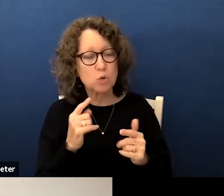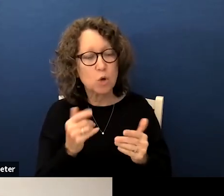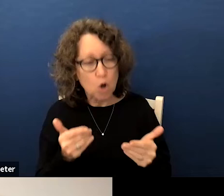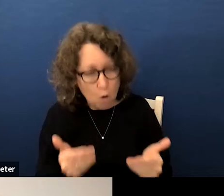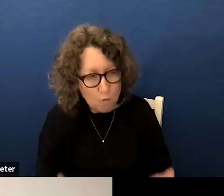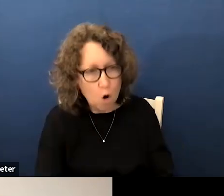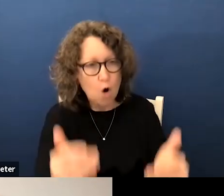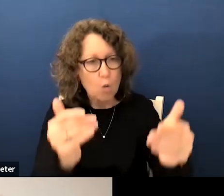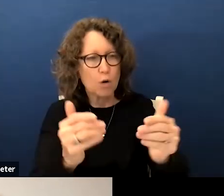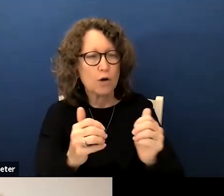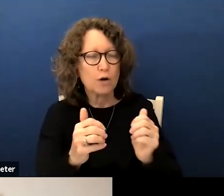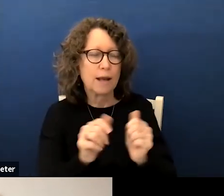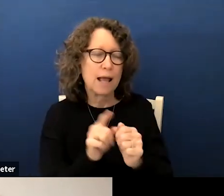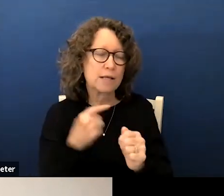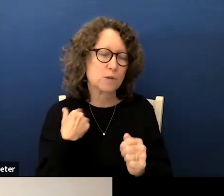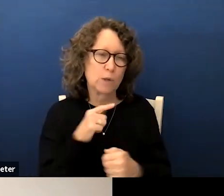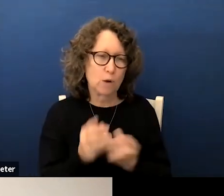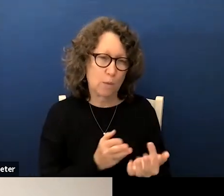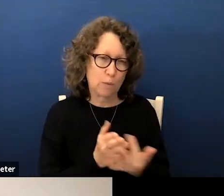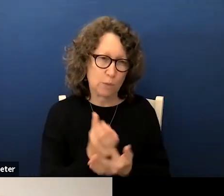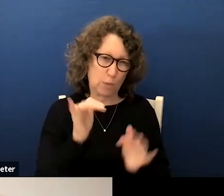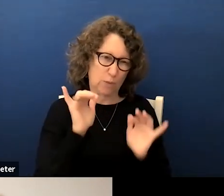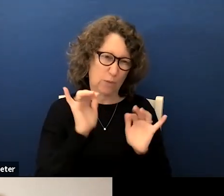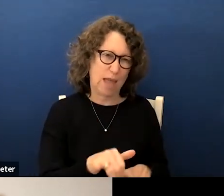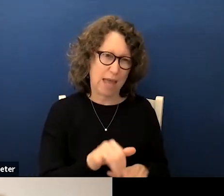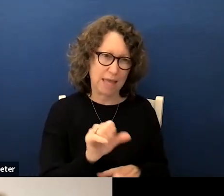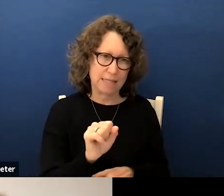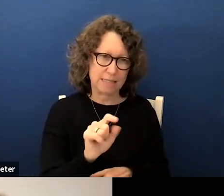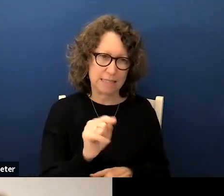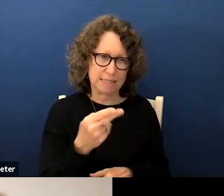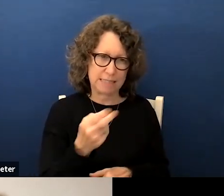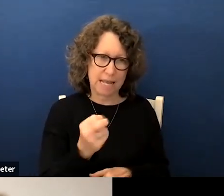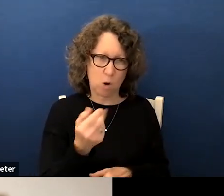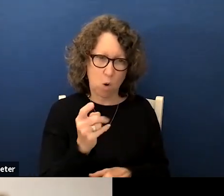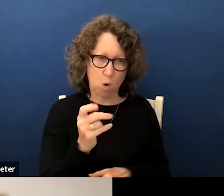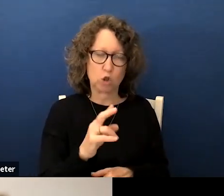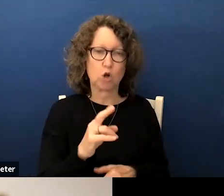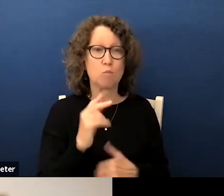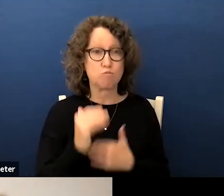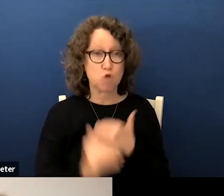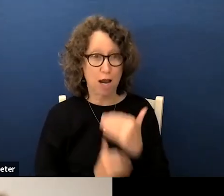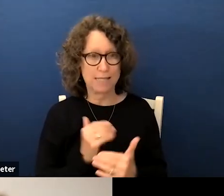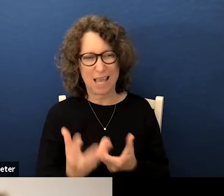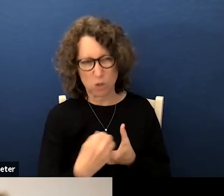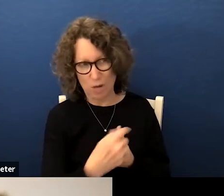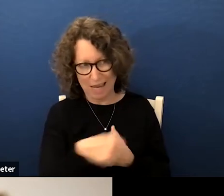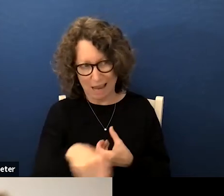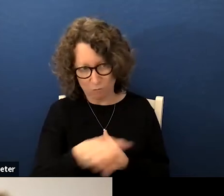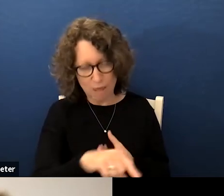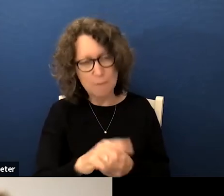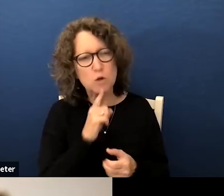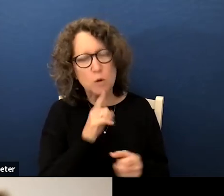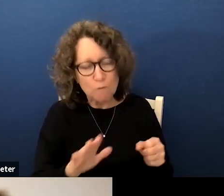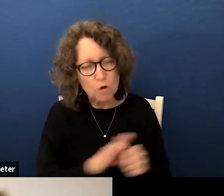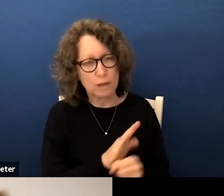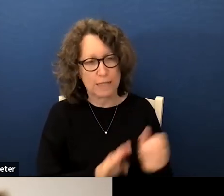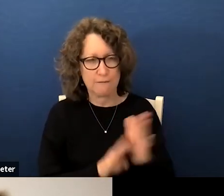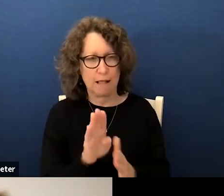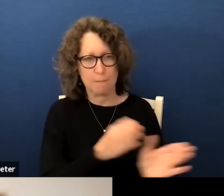as we go through that stakeholder engagement process to fully develop a plan